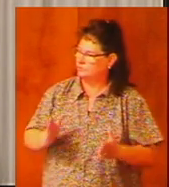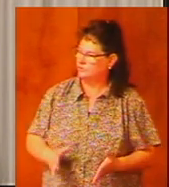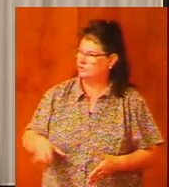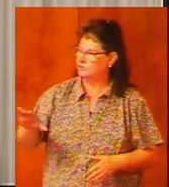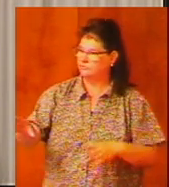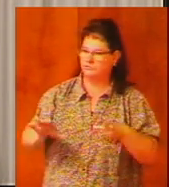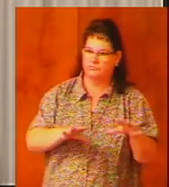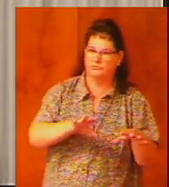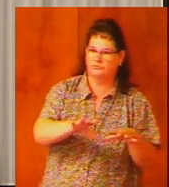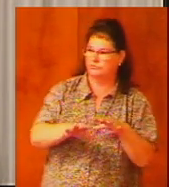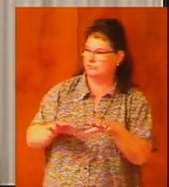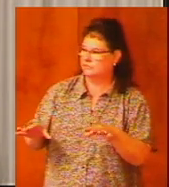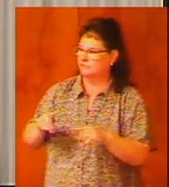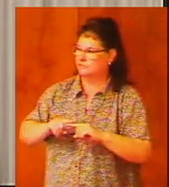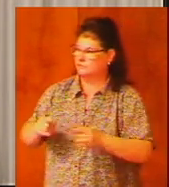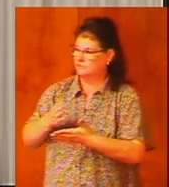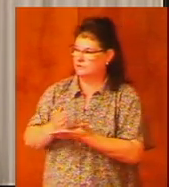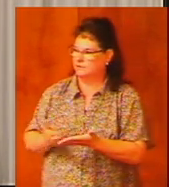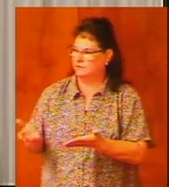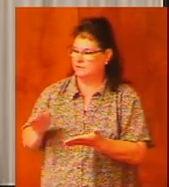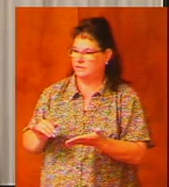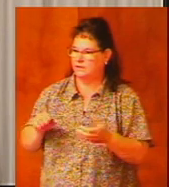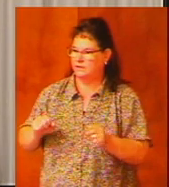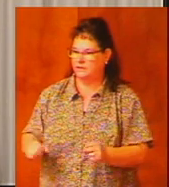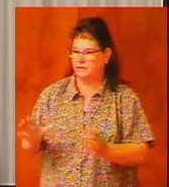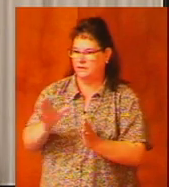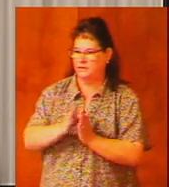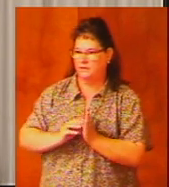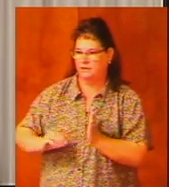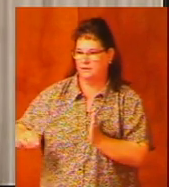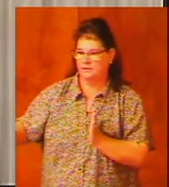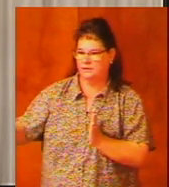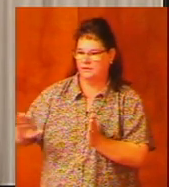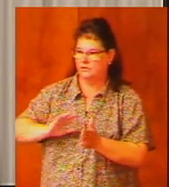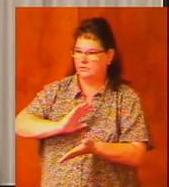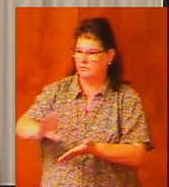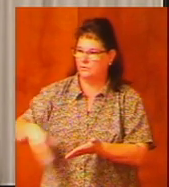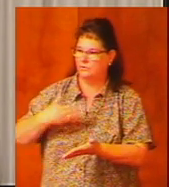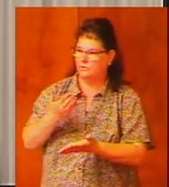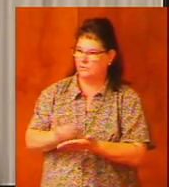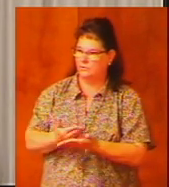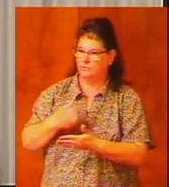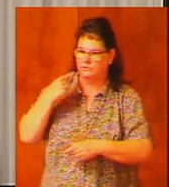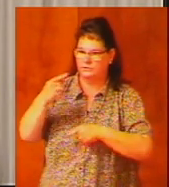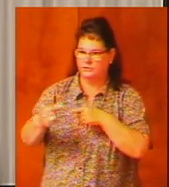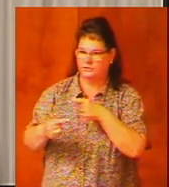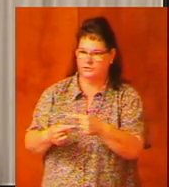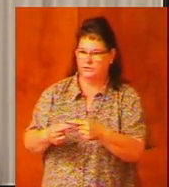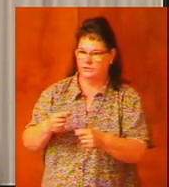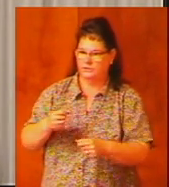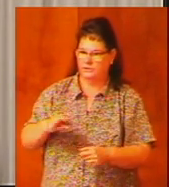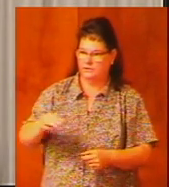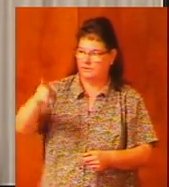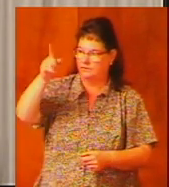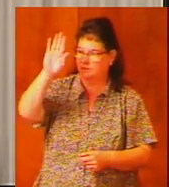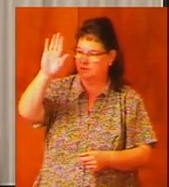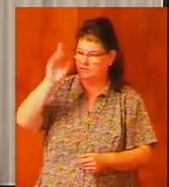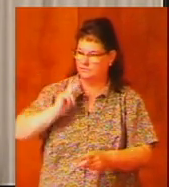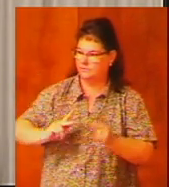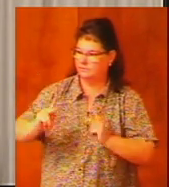It is something that can sweep away entire generations of God's people.